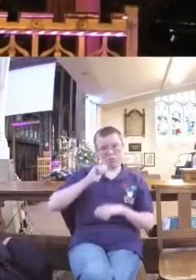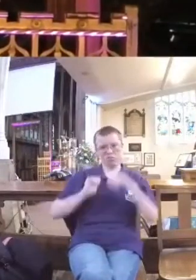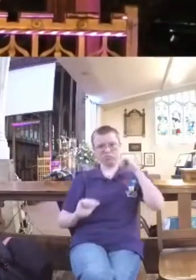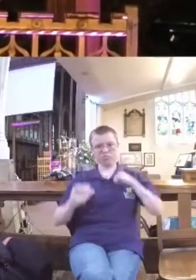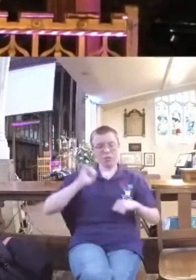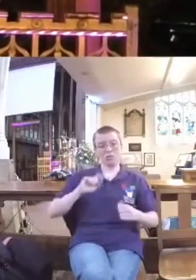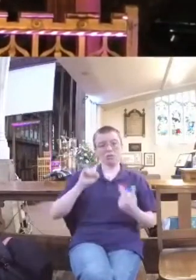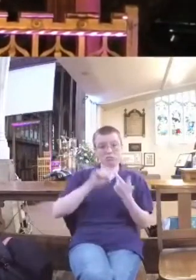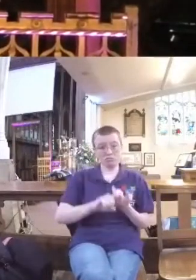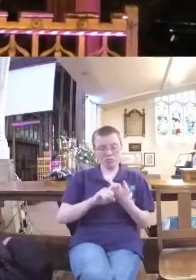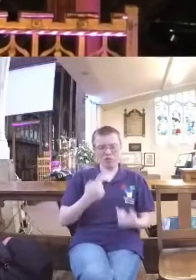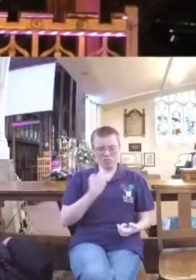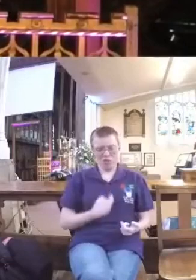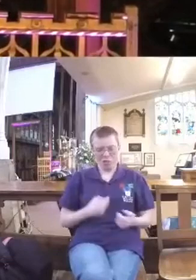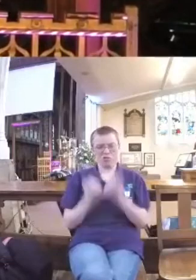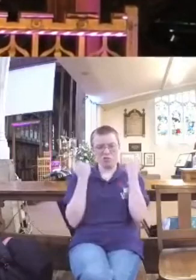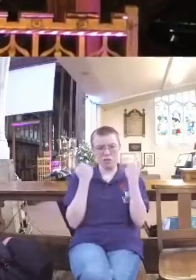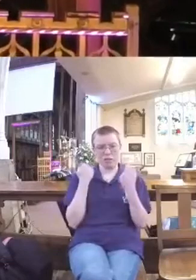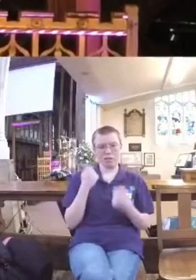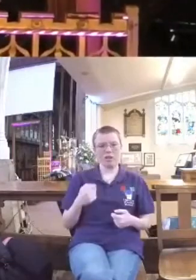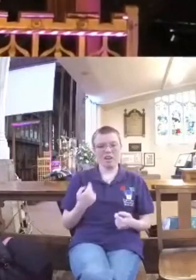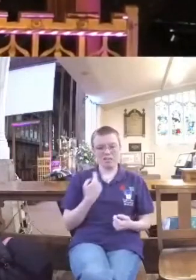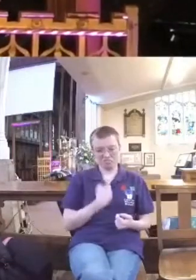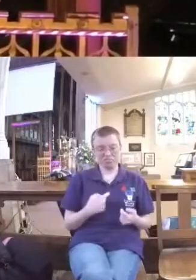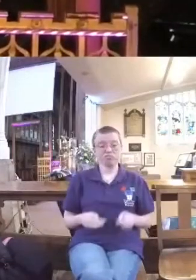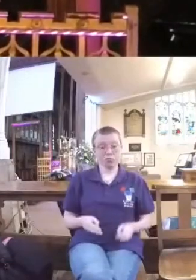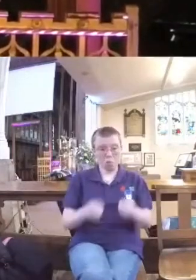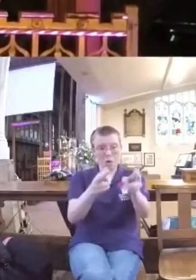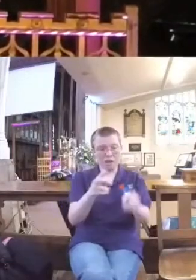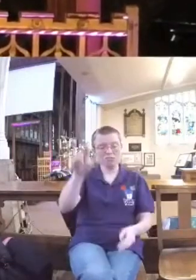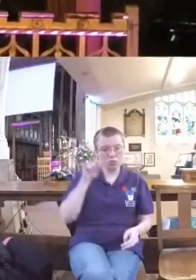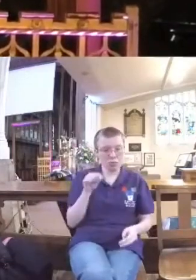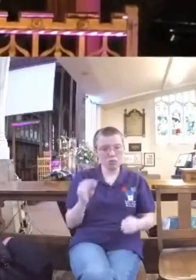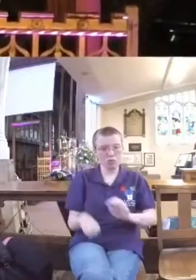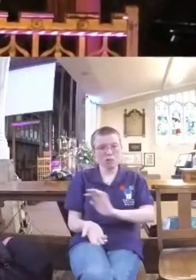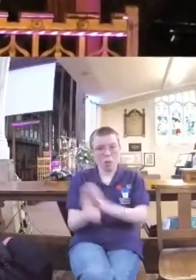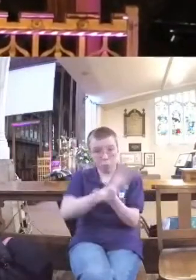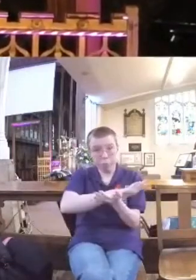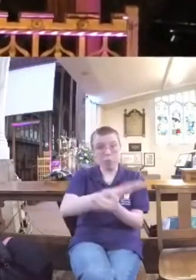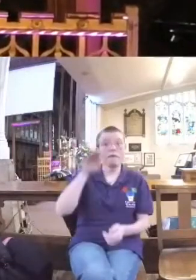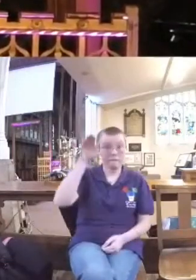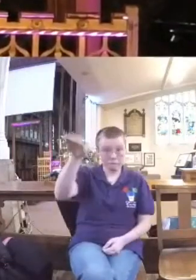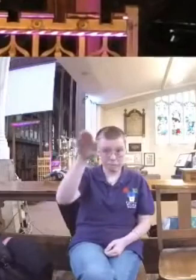on our own strength and we choose our own way, destruction will follow.